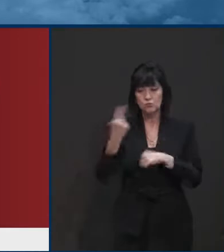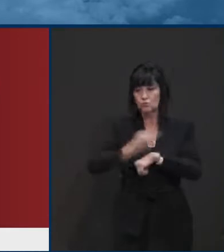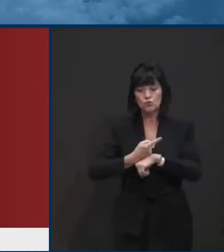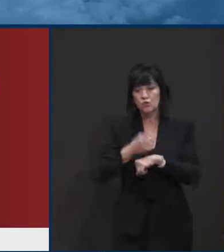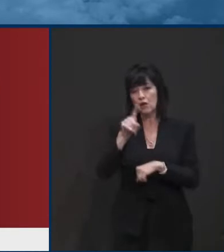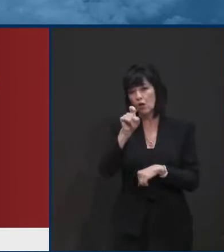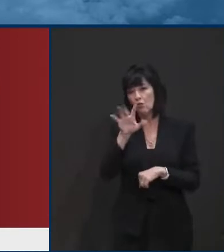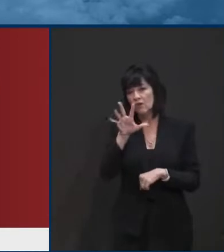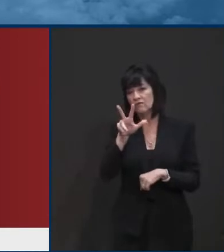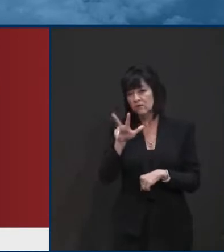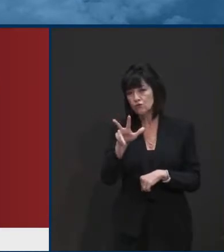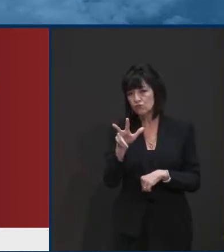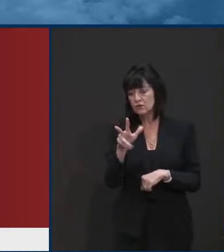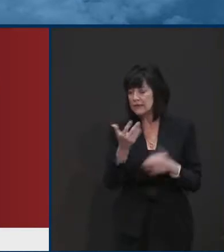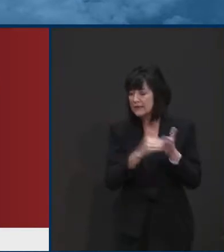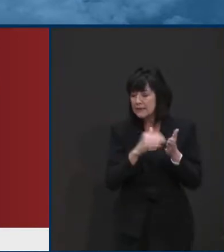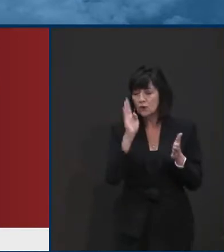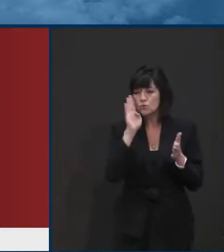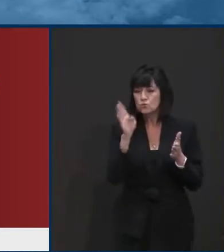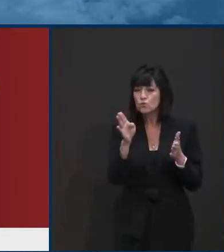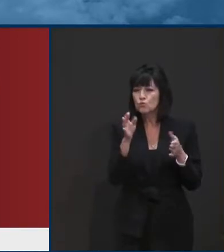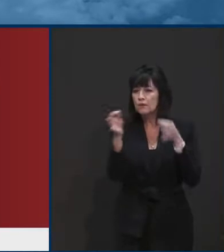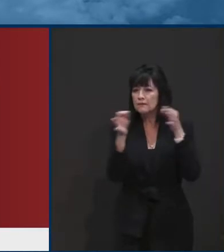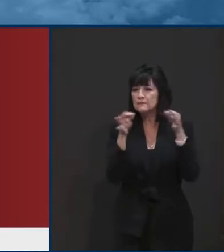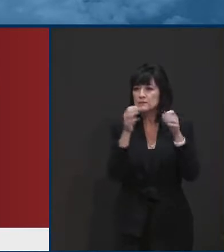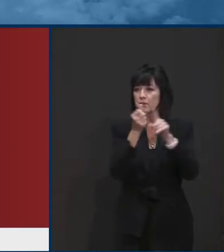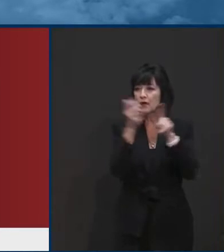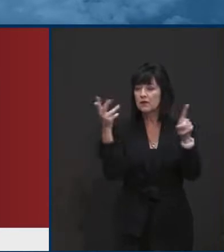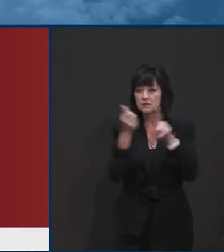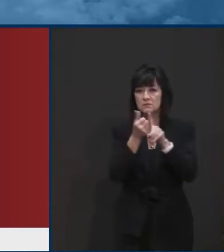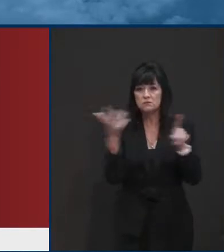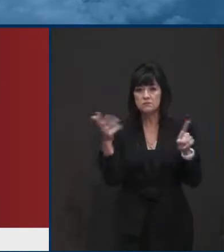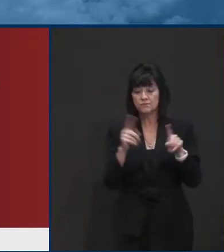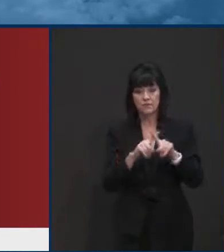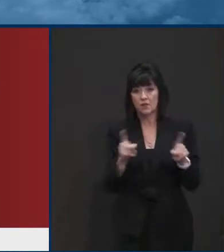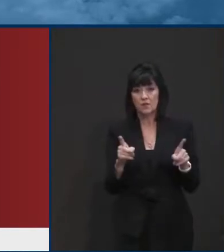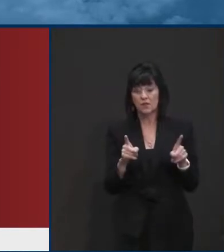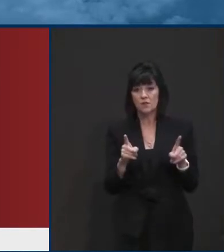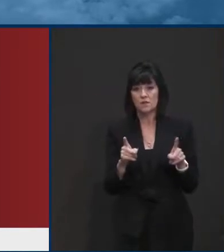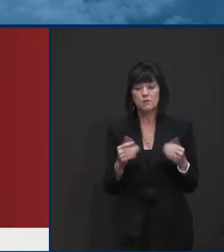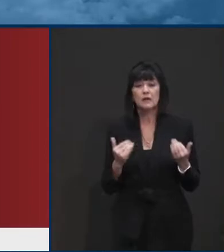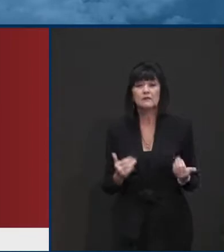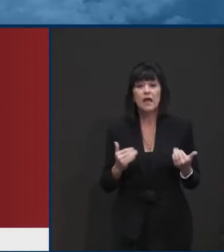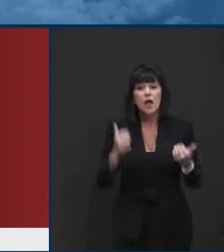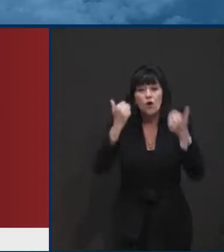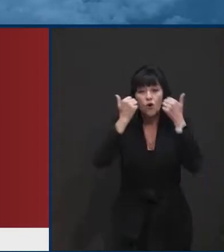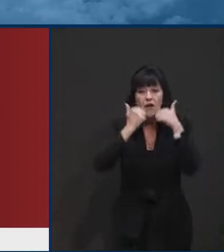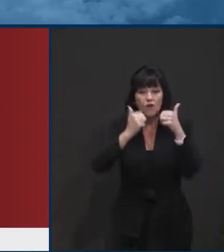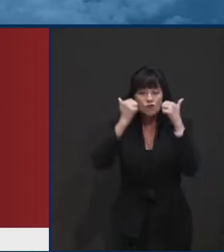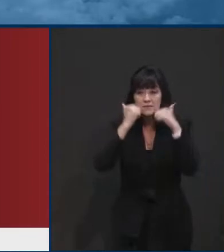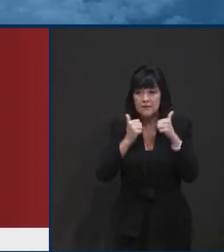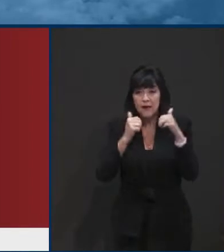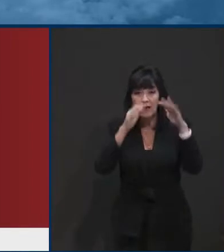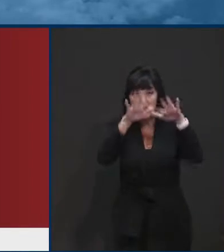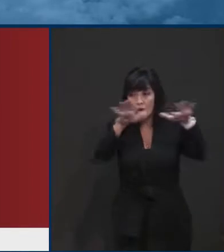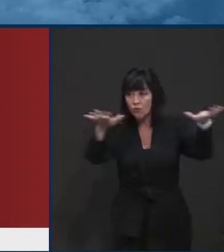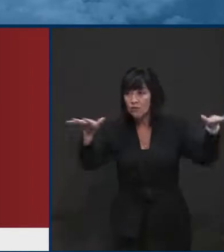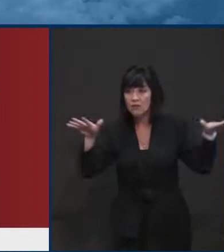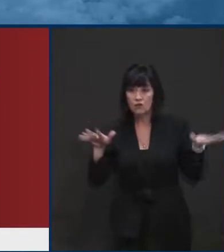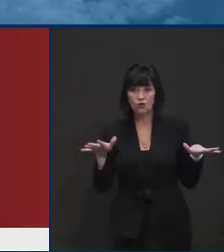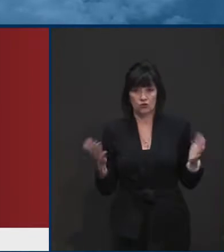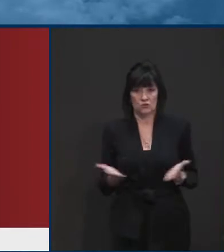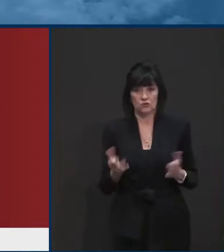this. And so, the conditions on the ground are getting worse, and we need to take action